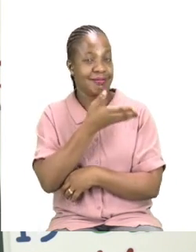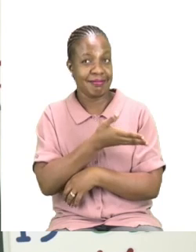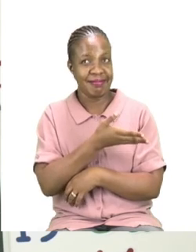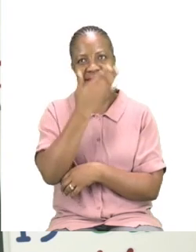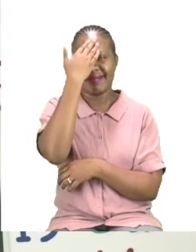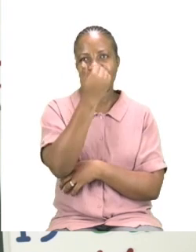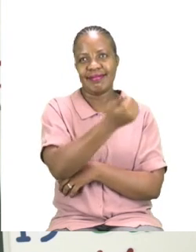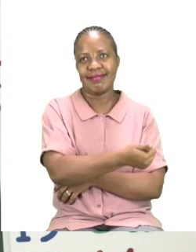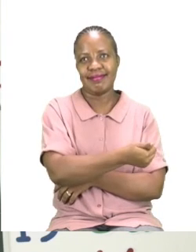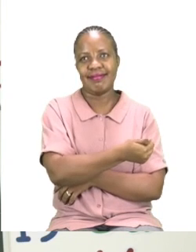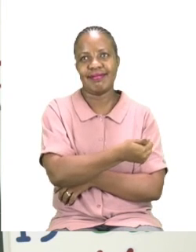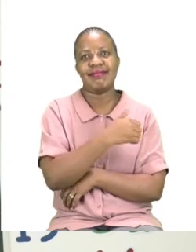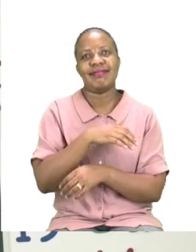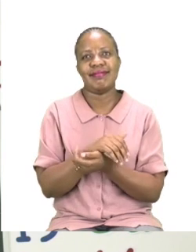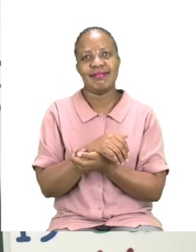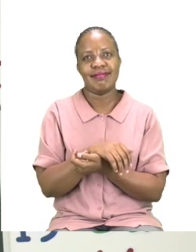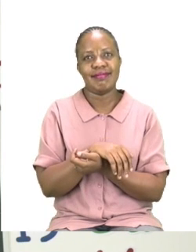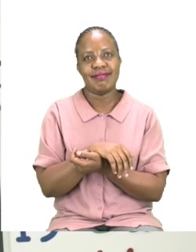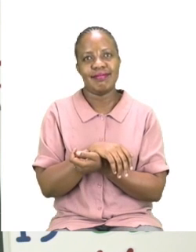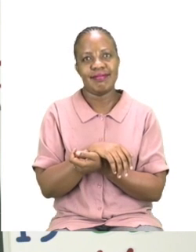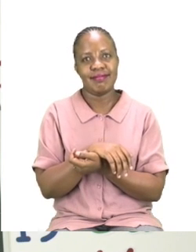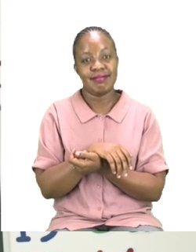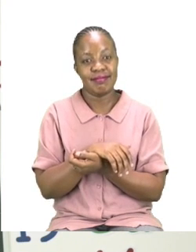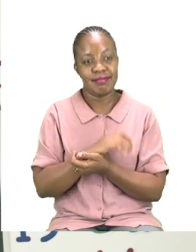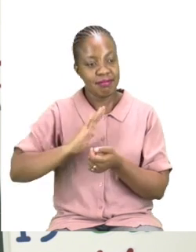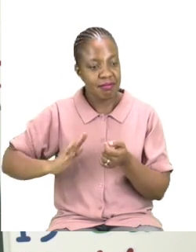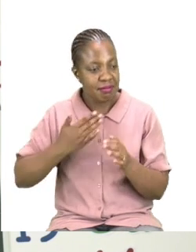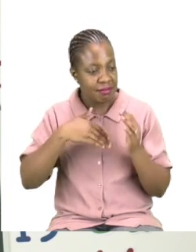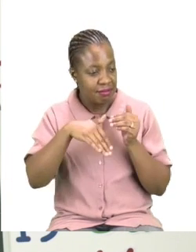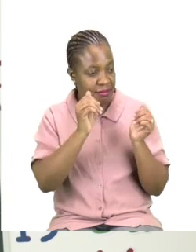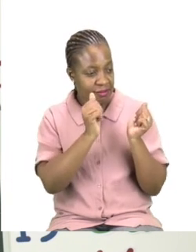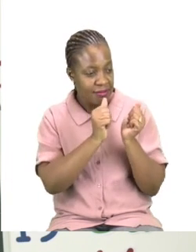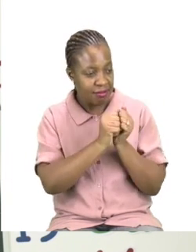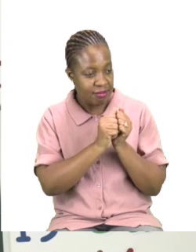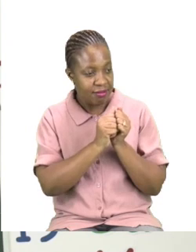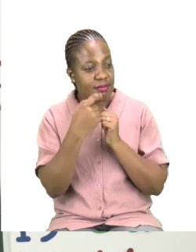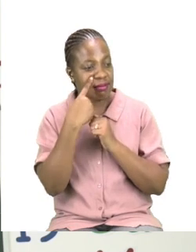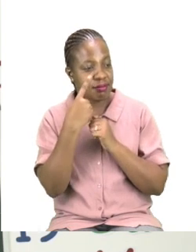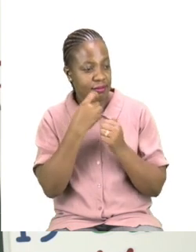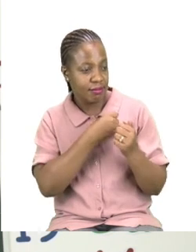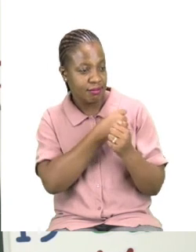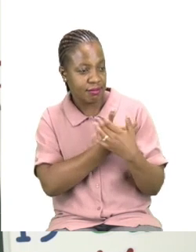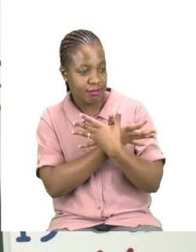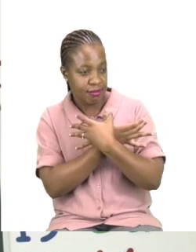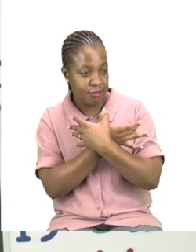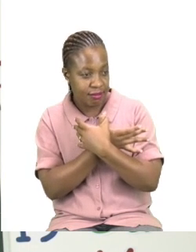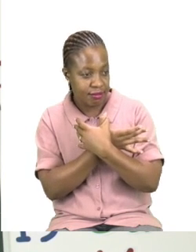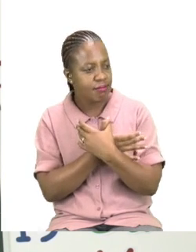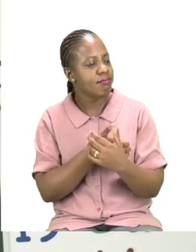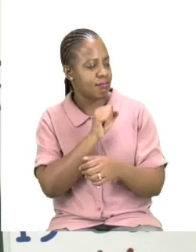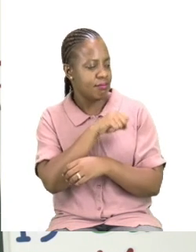Hello, Zoshi. Would you like to go and see some butterflies with me? Oh, yes. Wonderful. So,